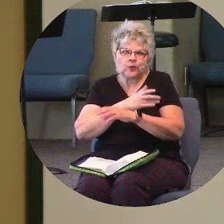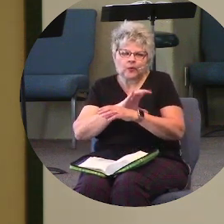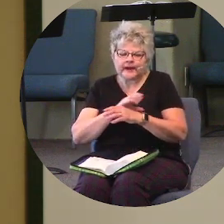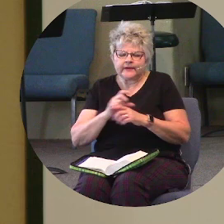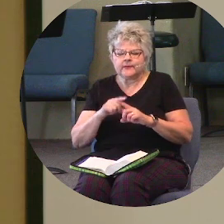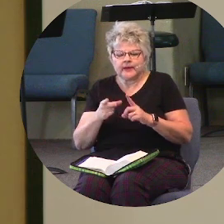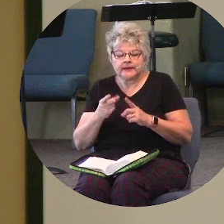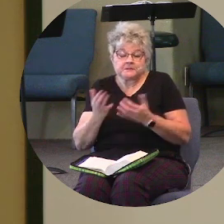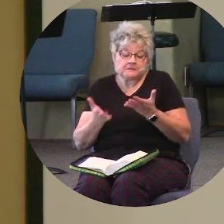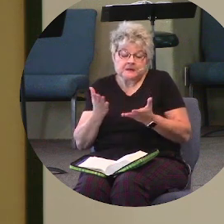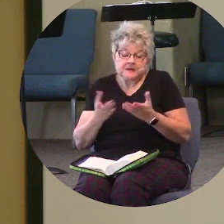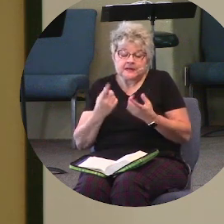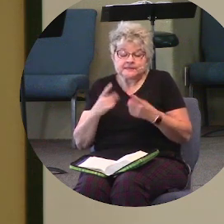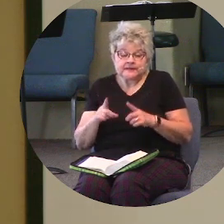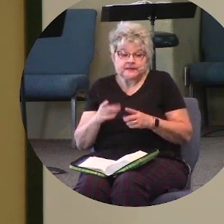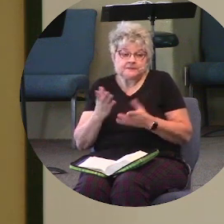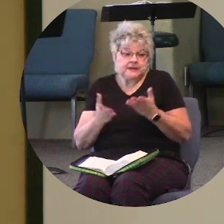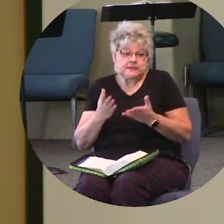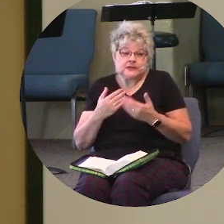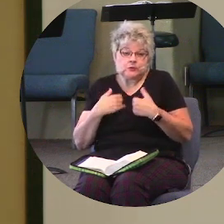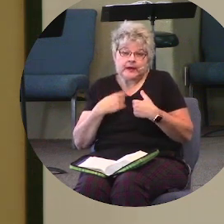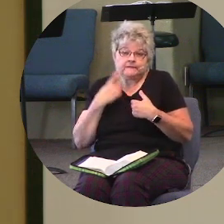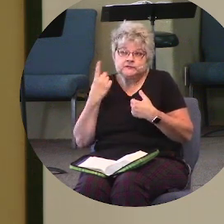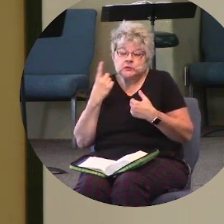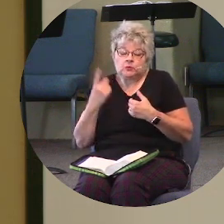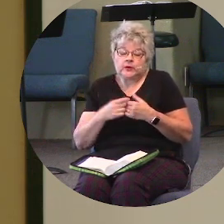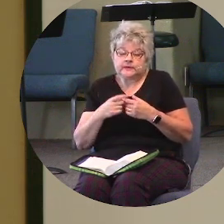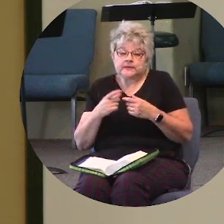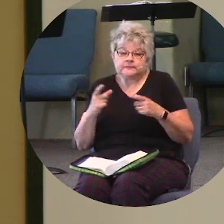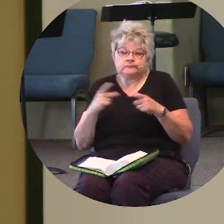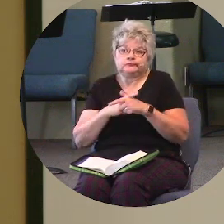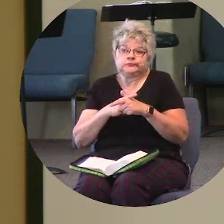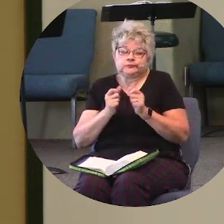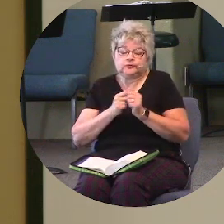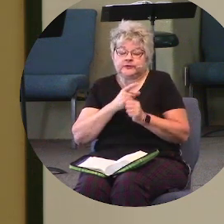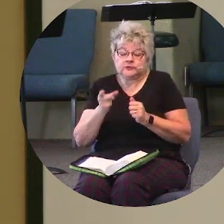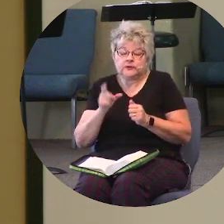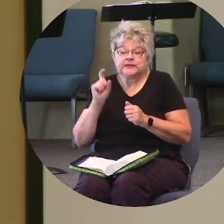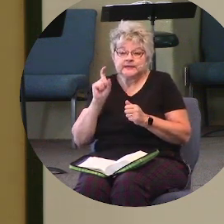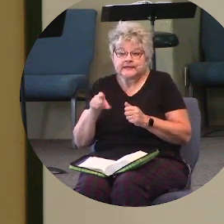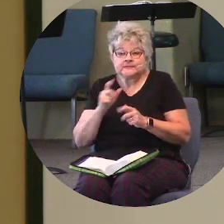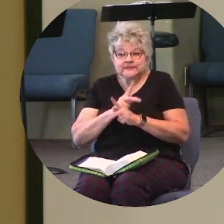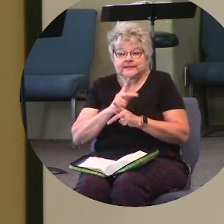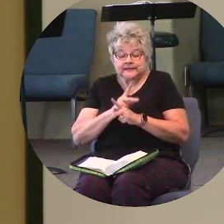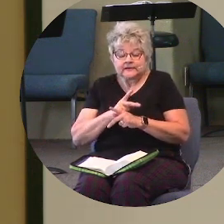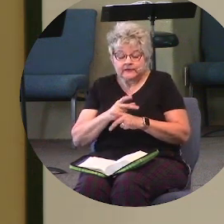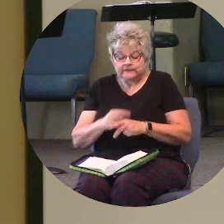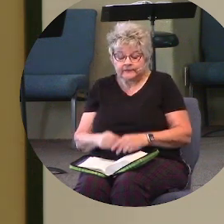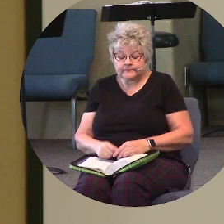the case in one of your lives. You might have someone that is at odds with you that needs to be taken care of.